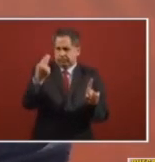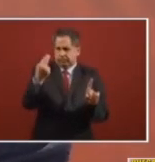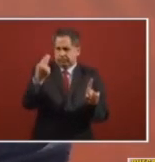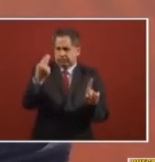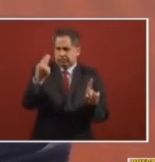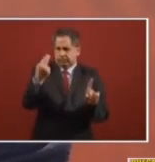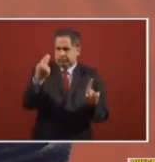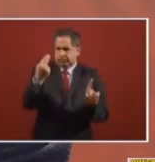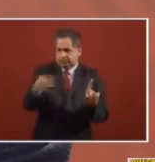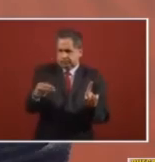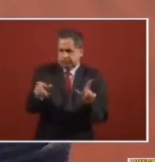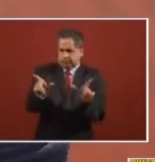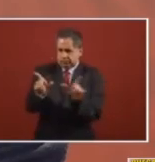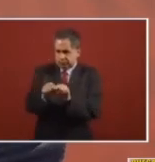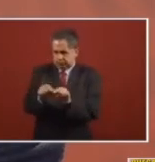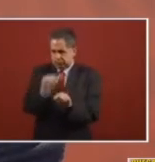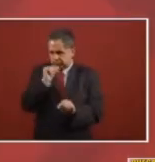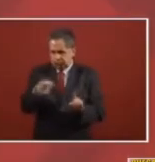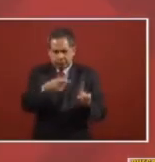I'm not going to say who.